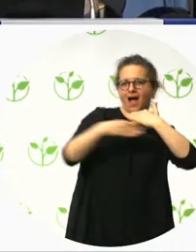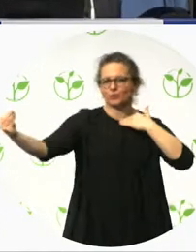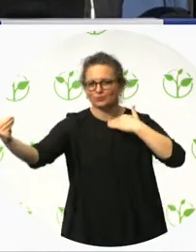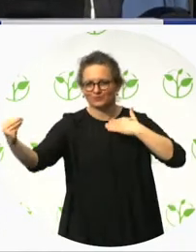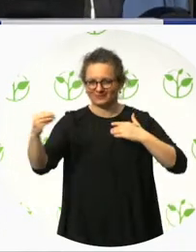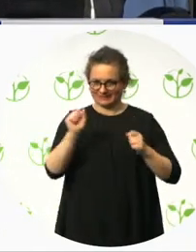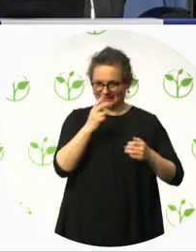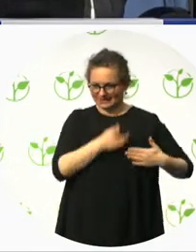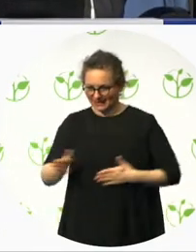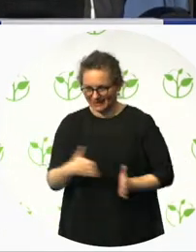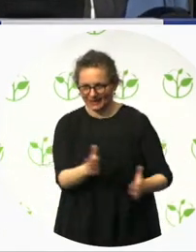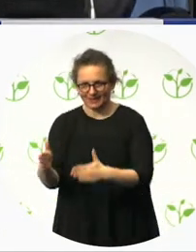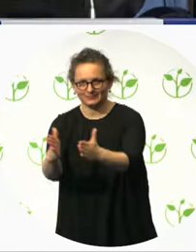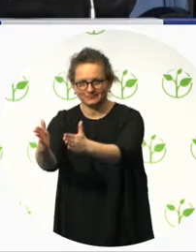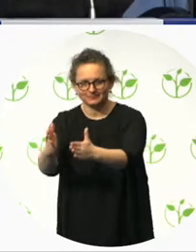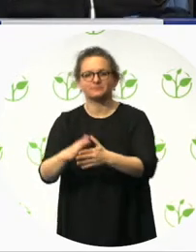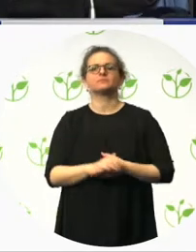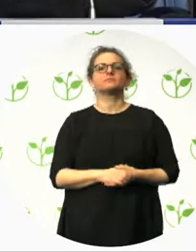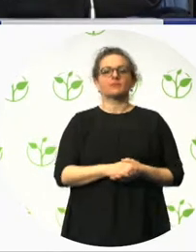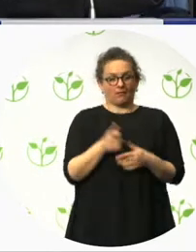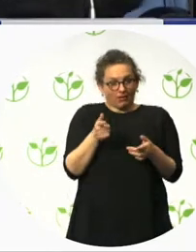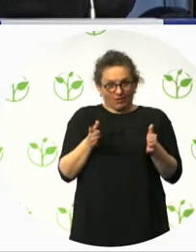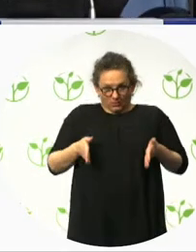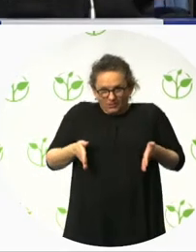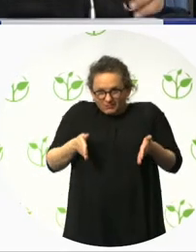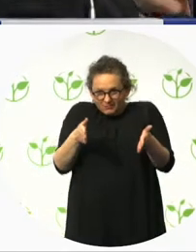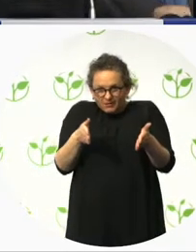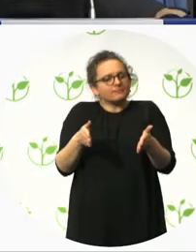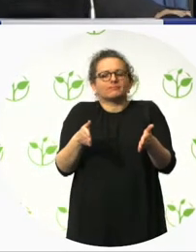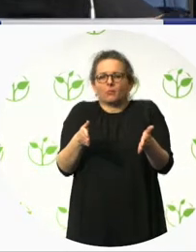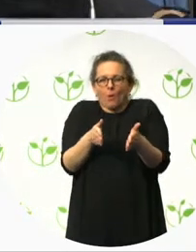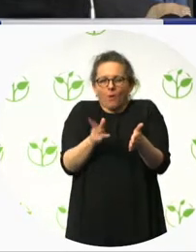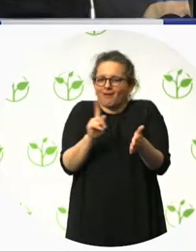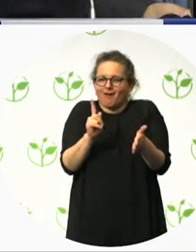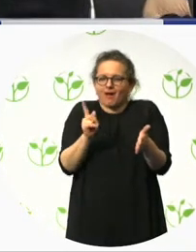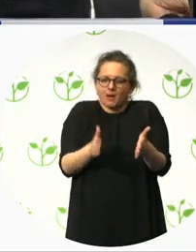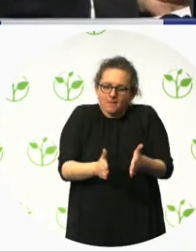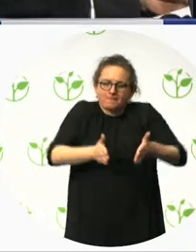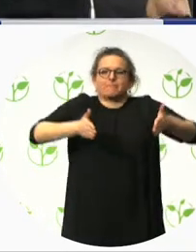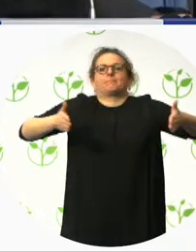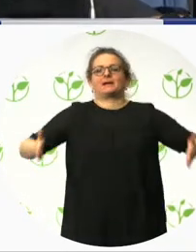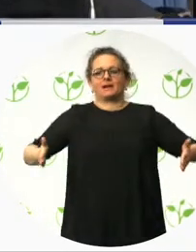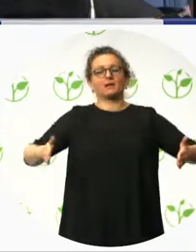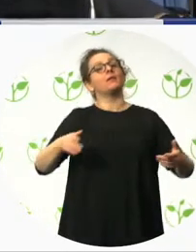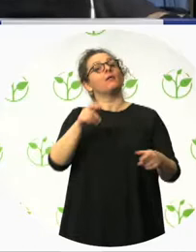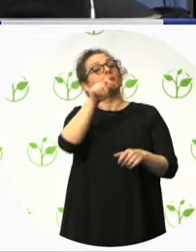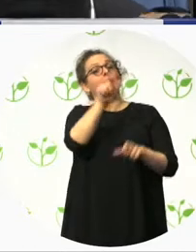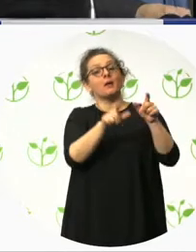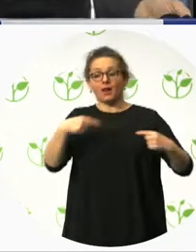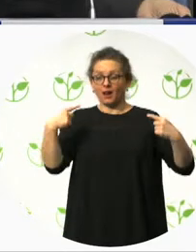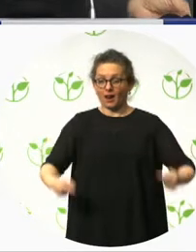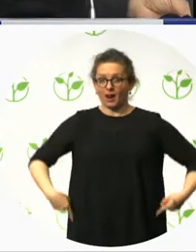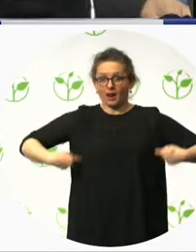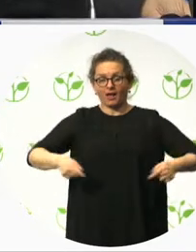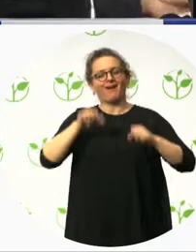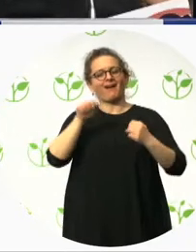the turning spaces are sufficiently wide for people in wheelchairs. And a very important point, the signalling of the story